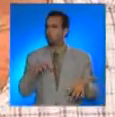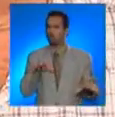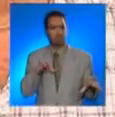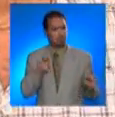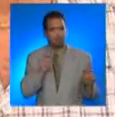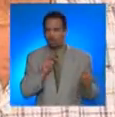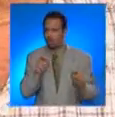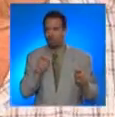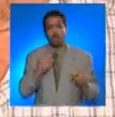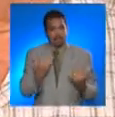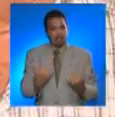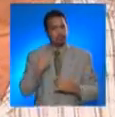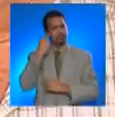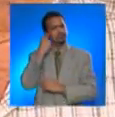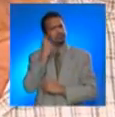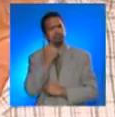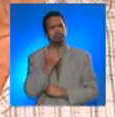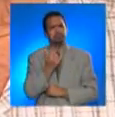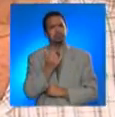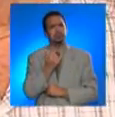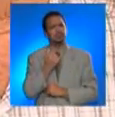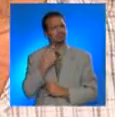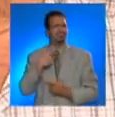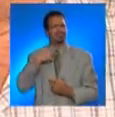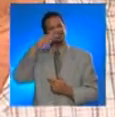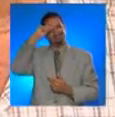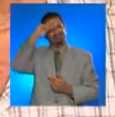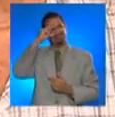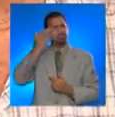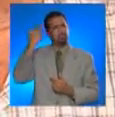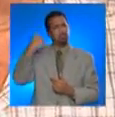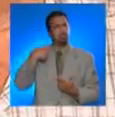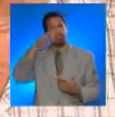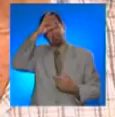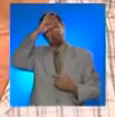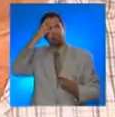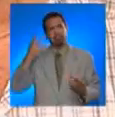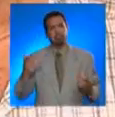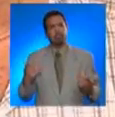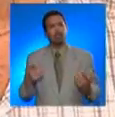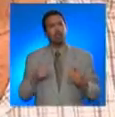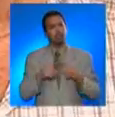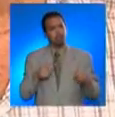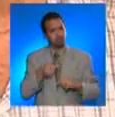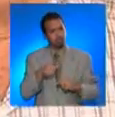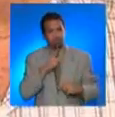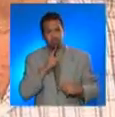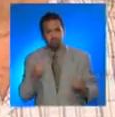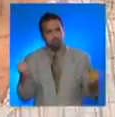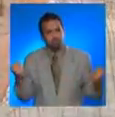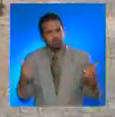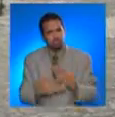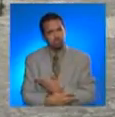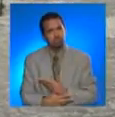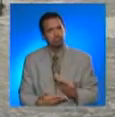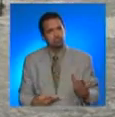But let me tell you, now I think it was ignorance. But that was scary.